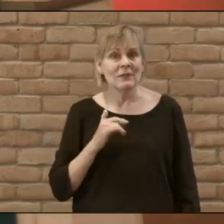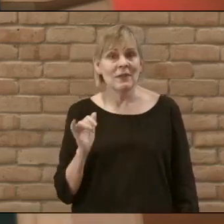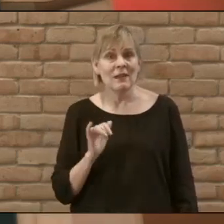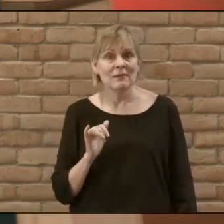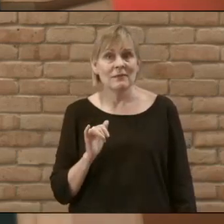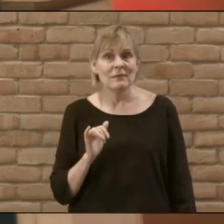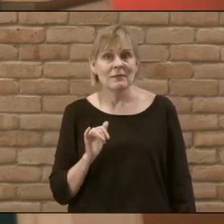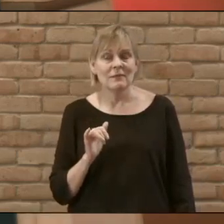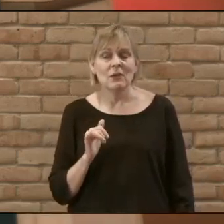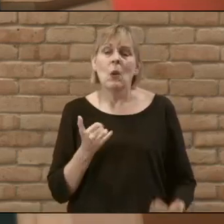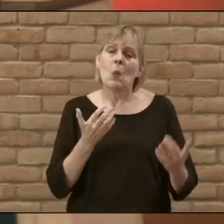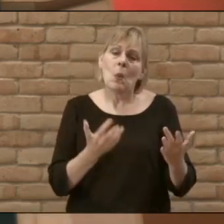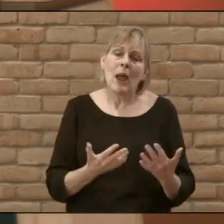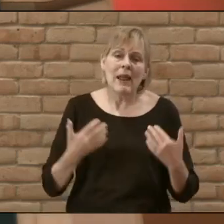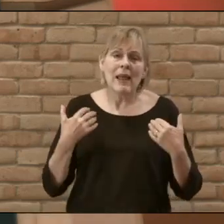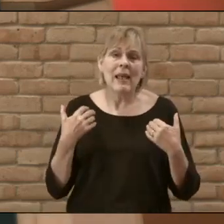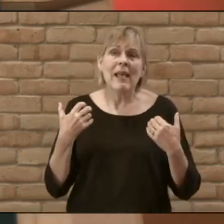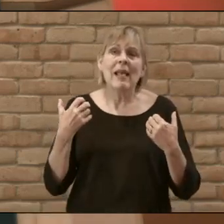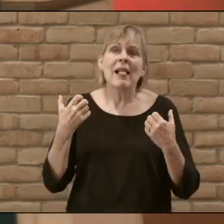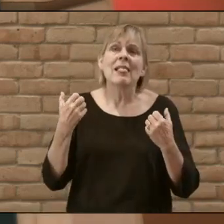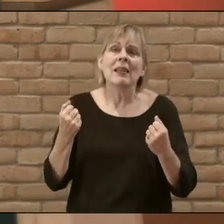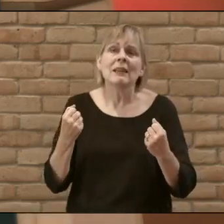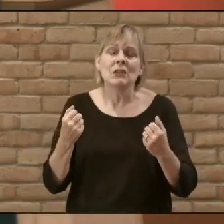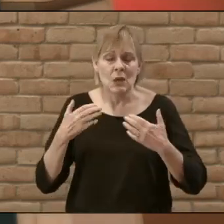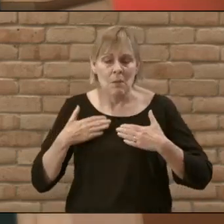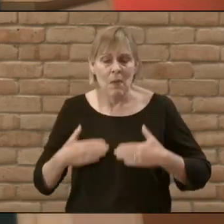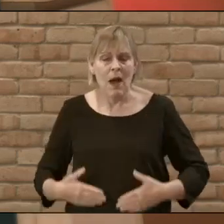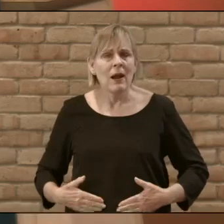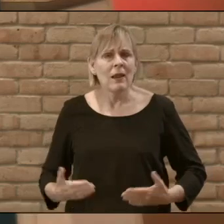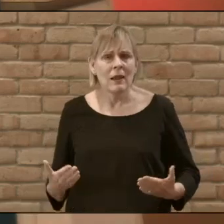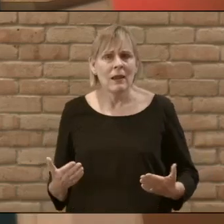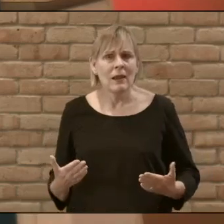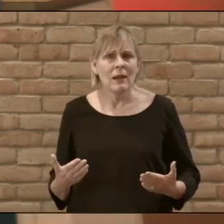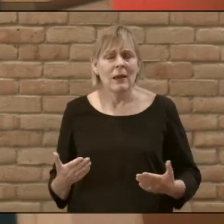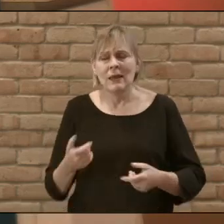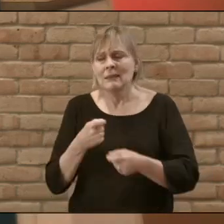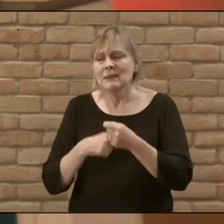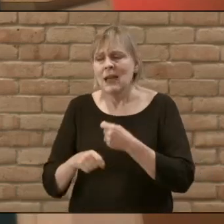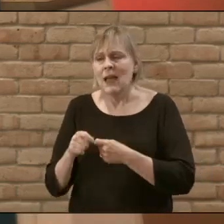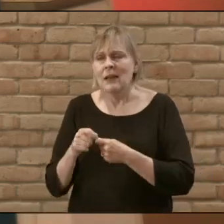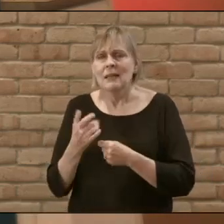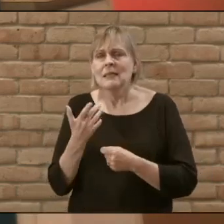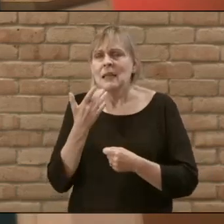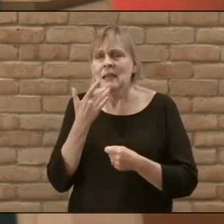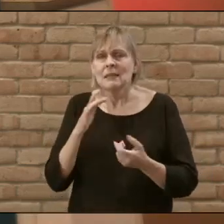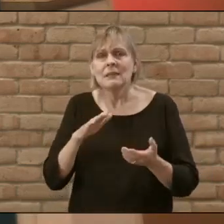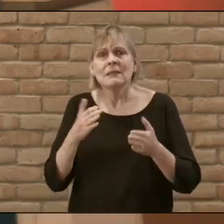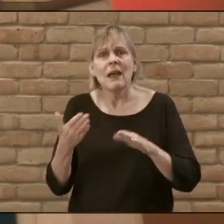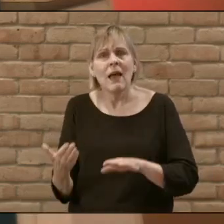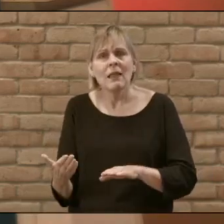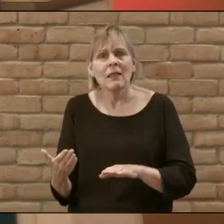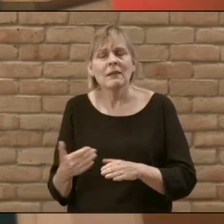to wait for healing to come to a body that is dying but instead only to taste death